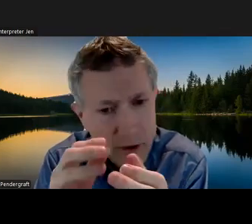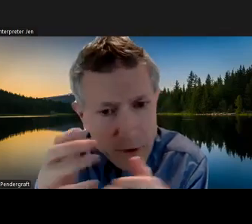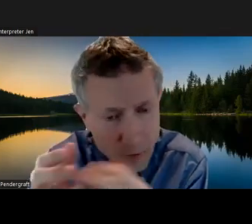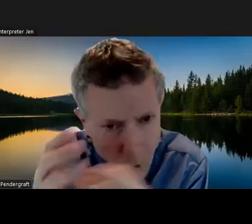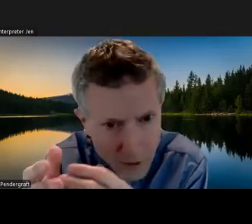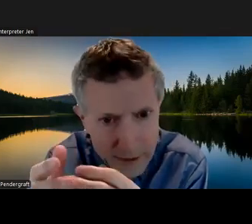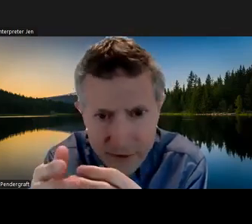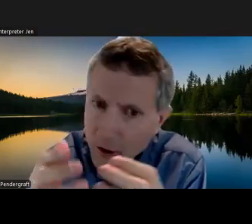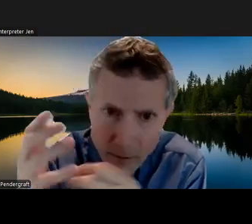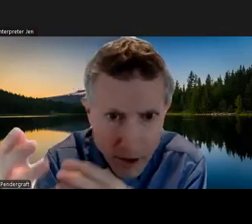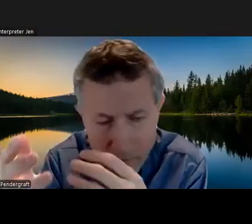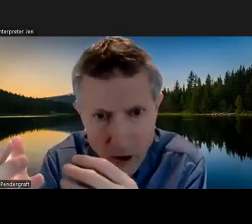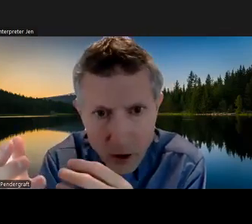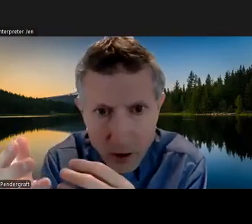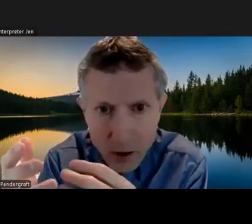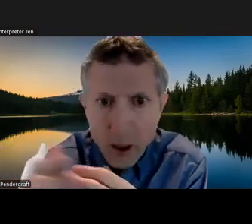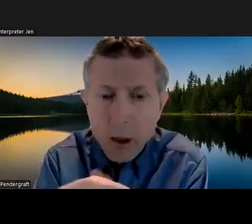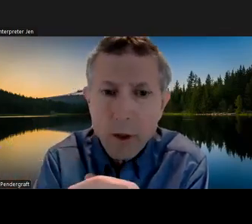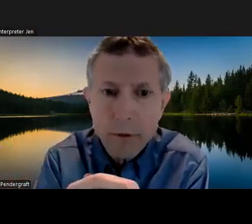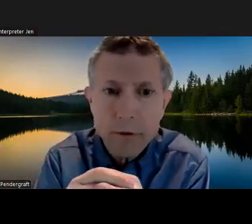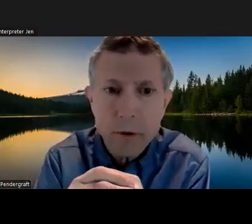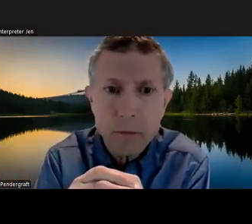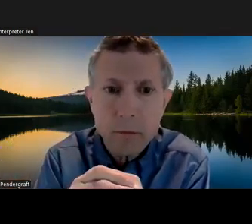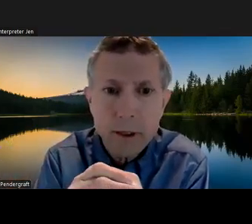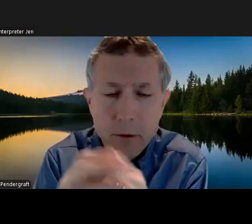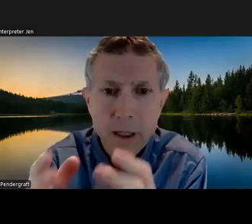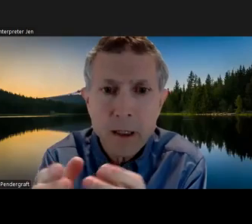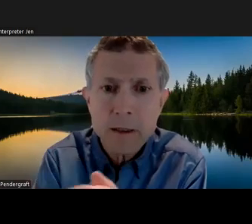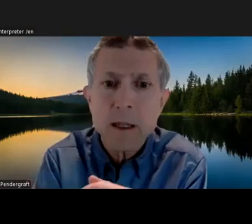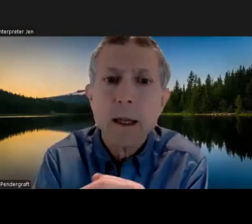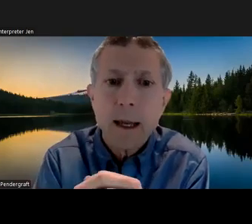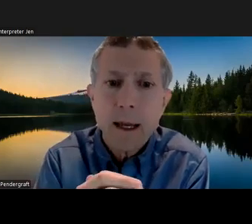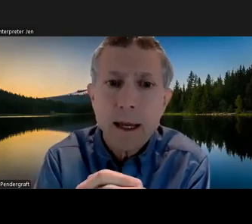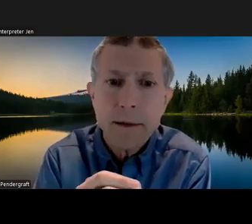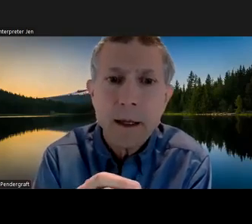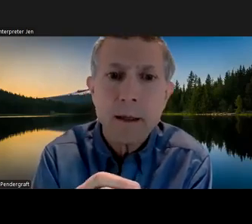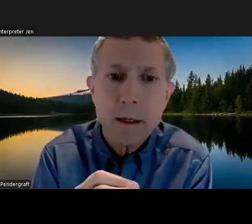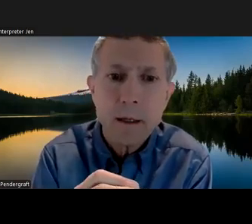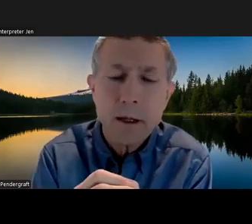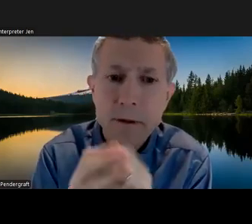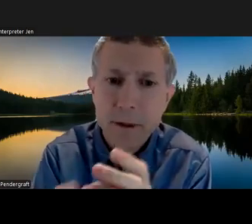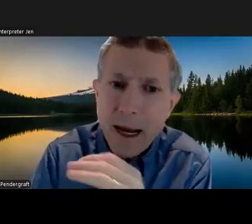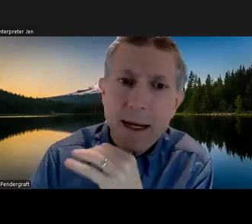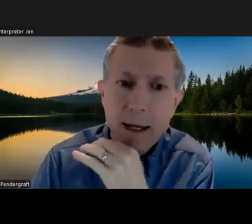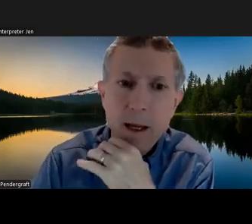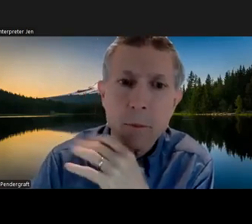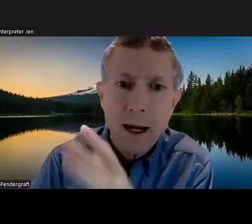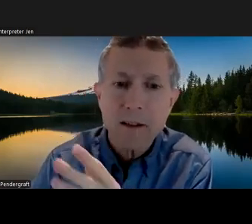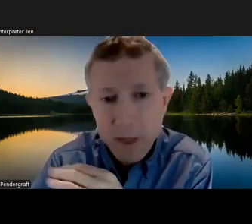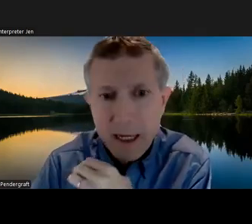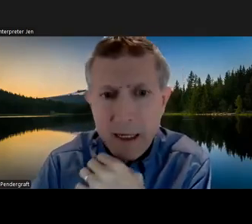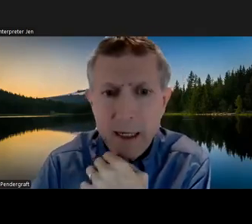you take me through a role play? Let's start in the middle of the call where there's some lethal means and then, you know, give me feedback